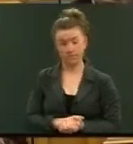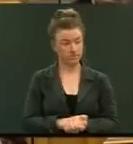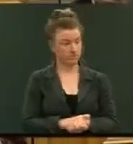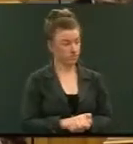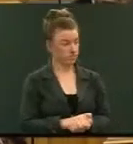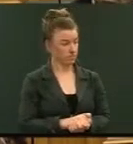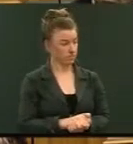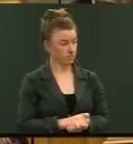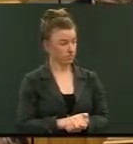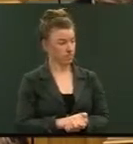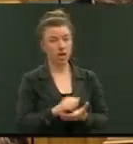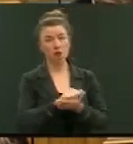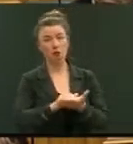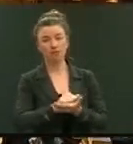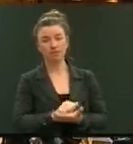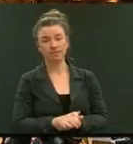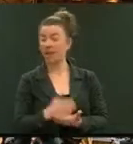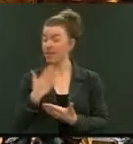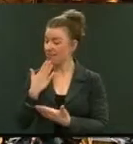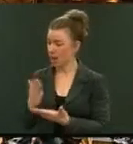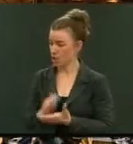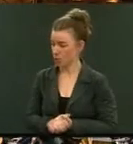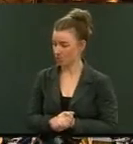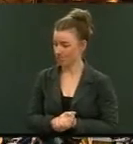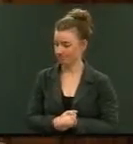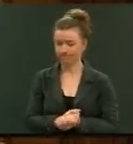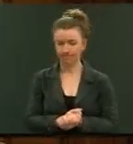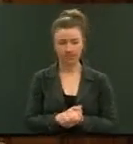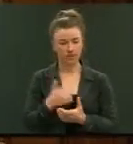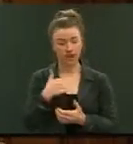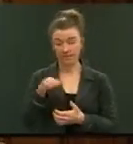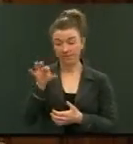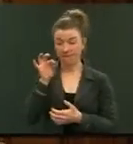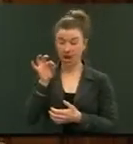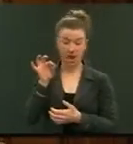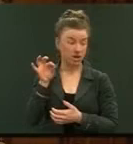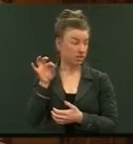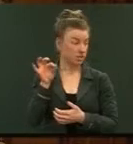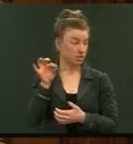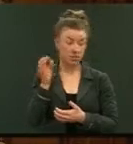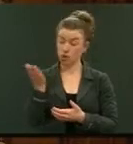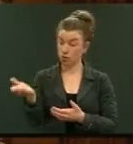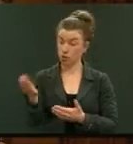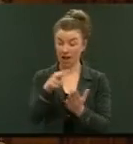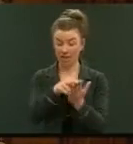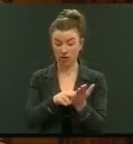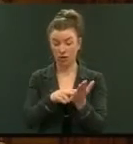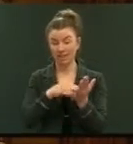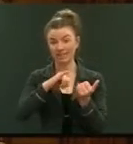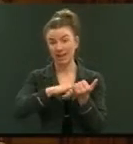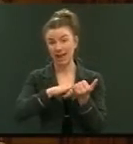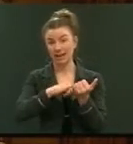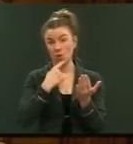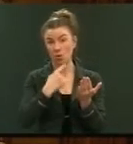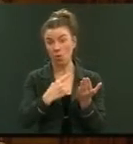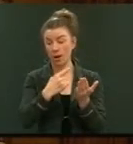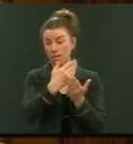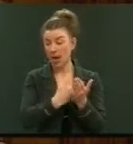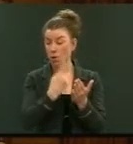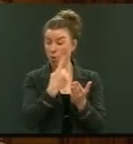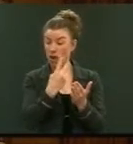Stand, withdraw and apologise. Thank you. I invite the member to look at standing order page 139